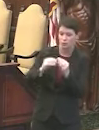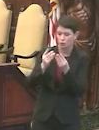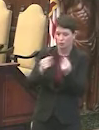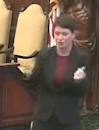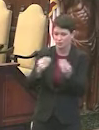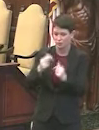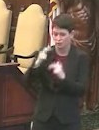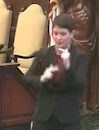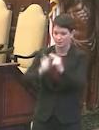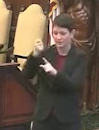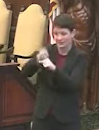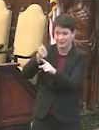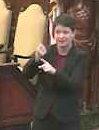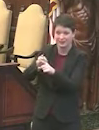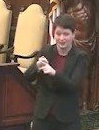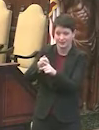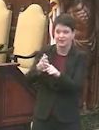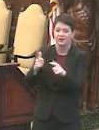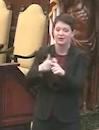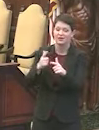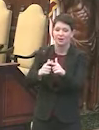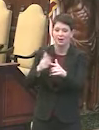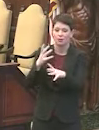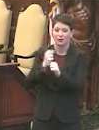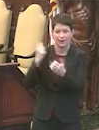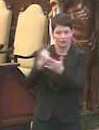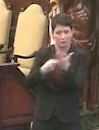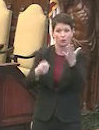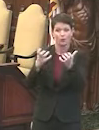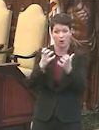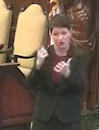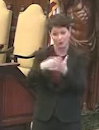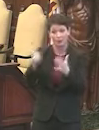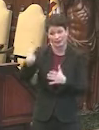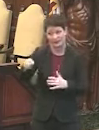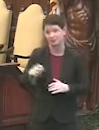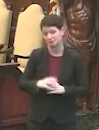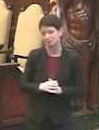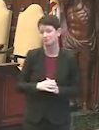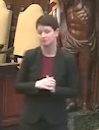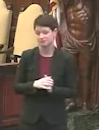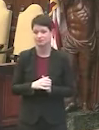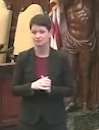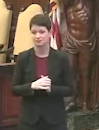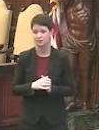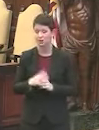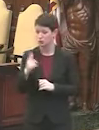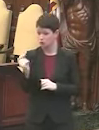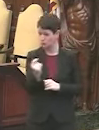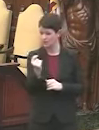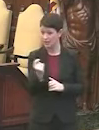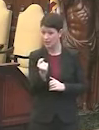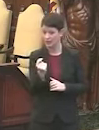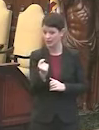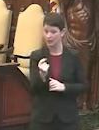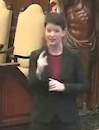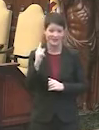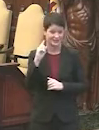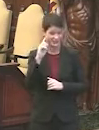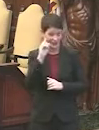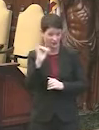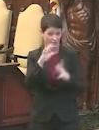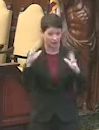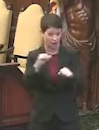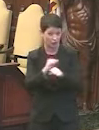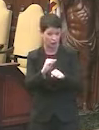on the buildings themselves, I think we'll get where we need to be. Uh, so it's Tuesday. That sounds like a